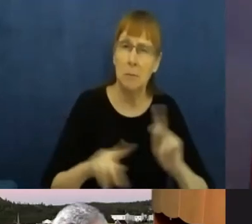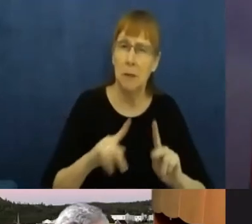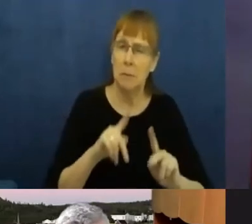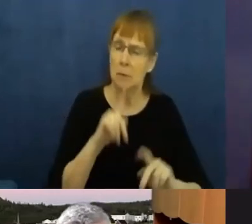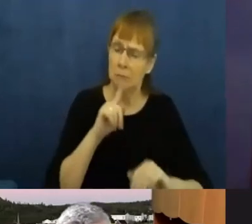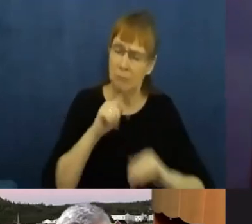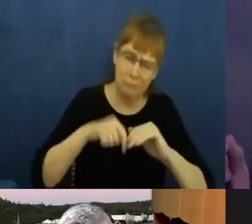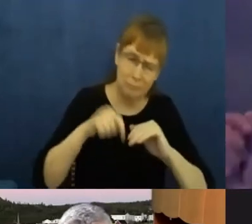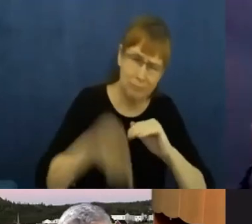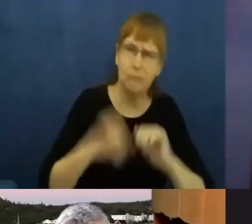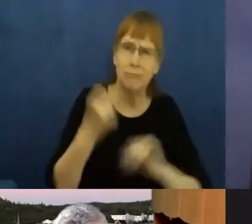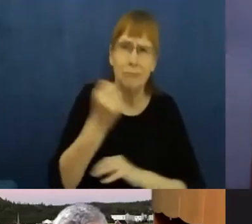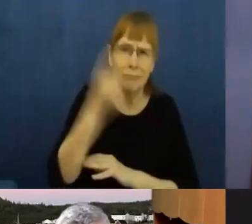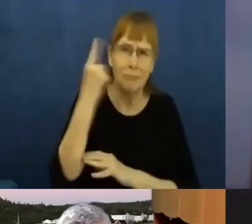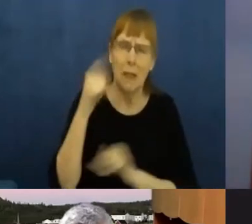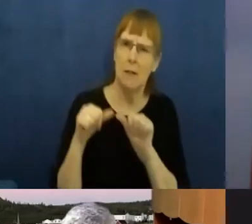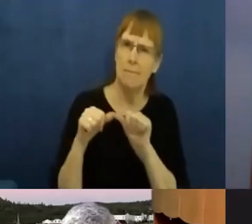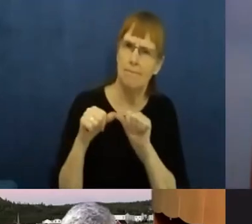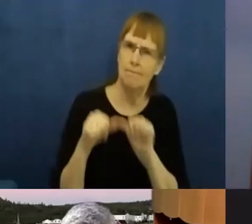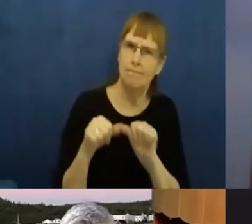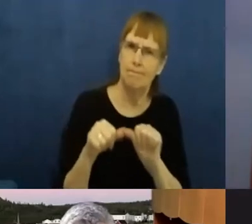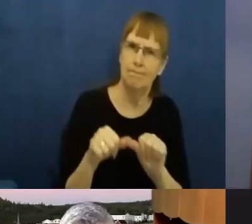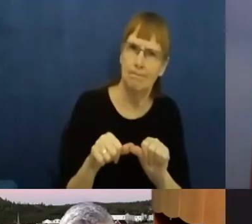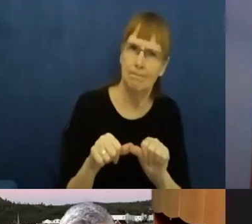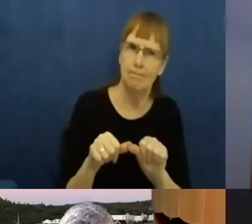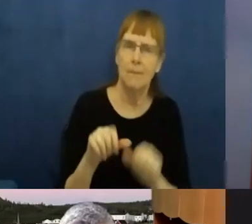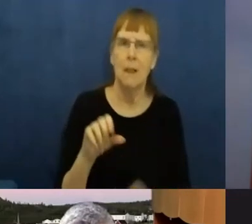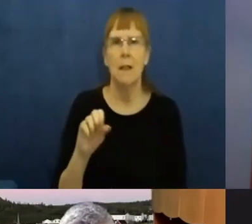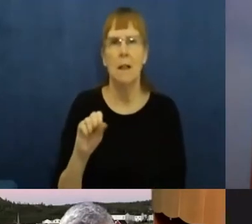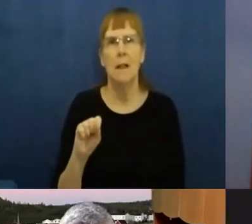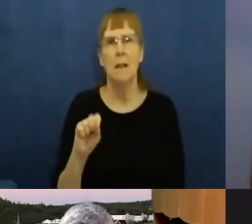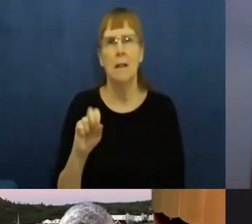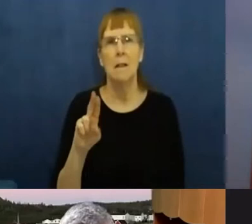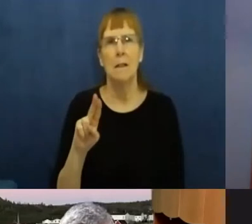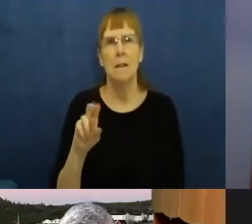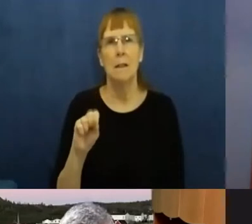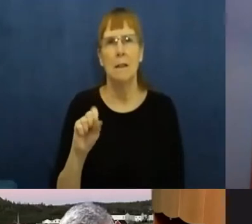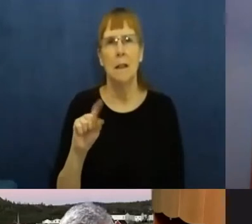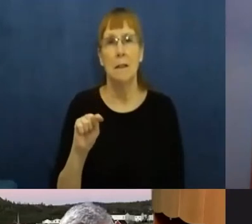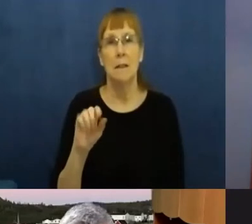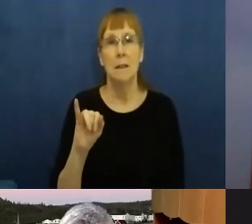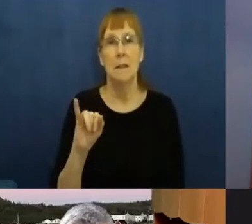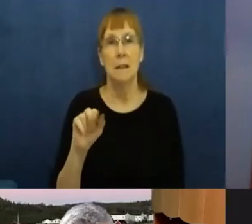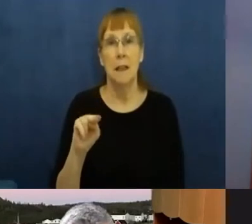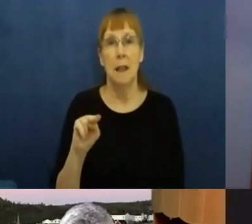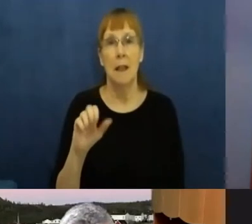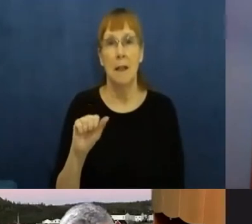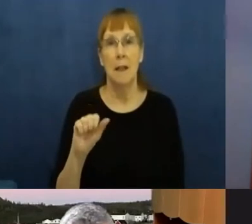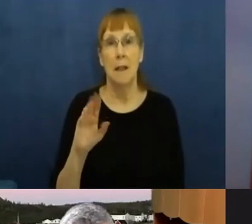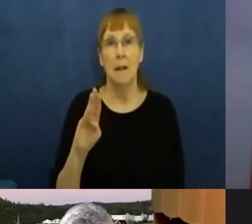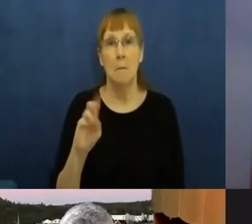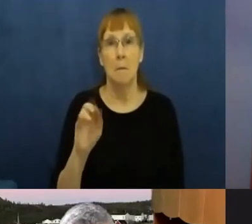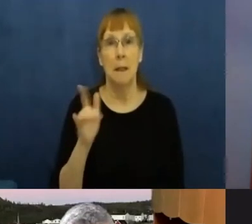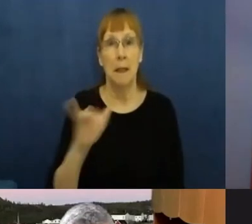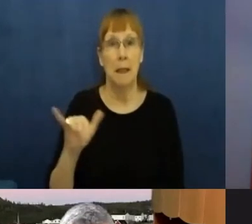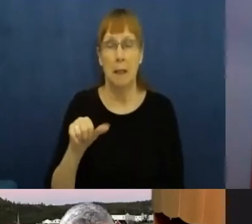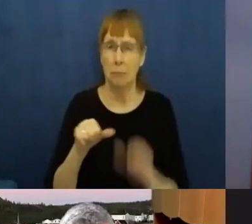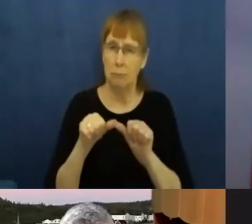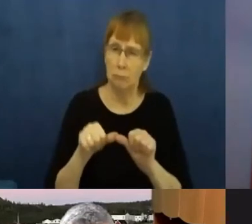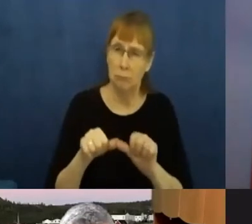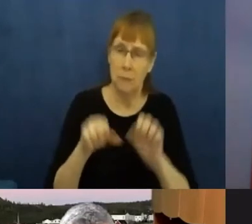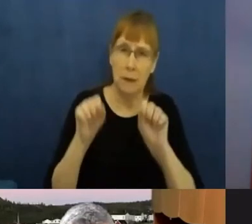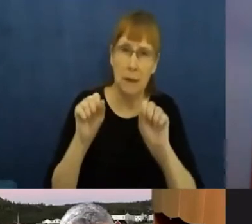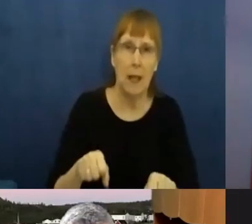actually a very good framework for the path forward. I've mentioned that ways of knowing of indigenous